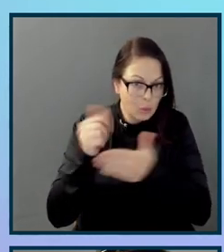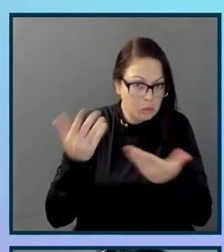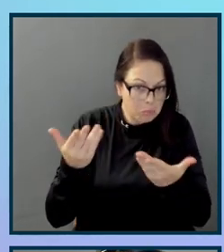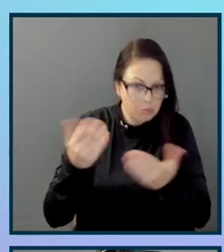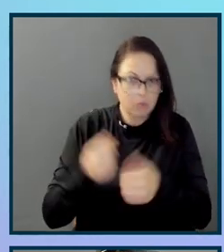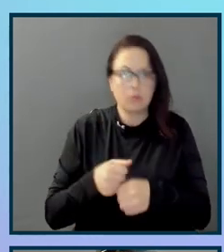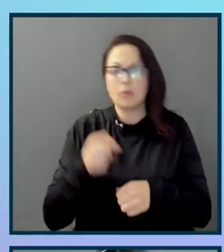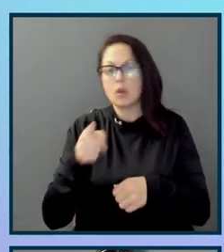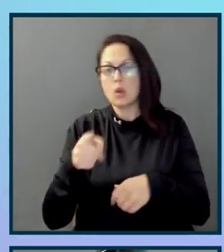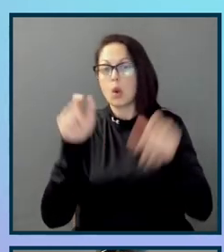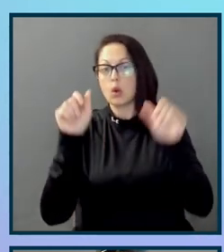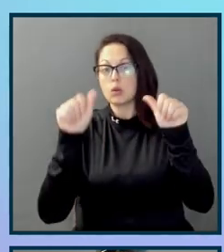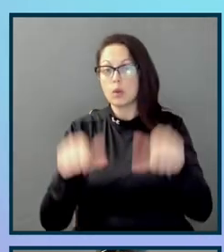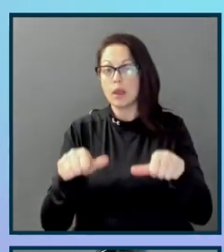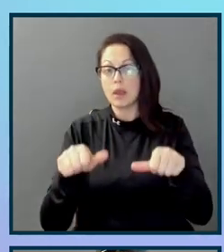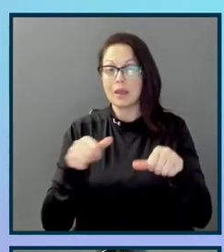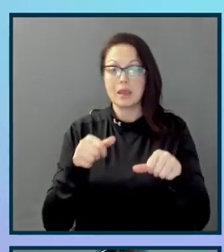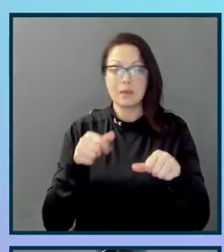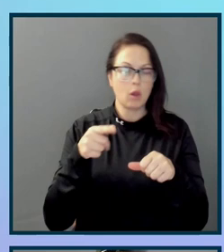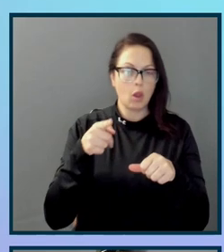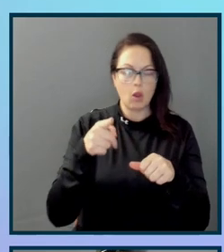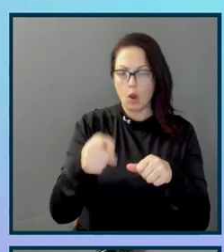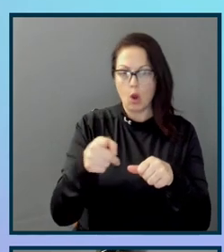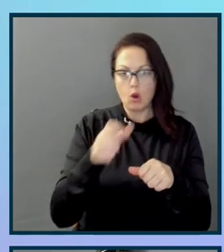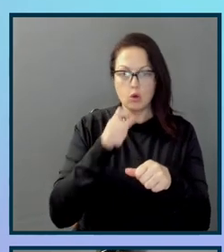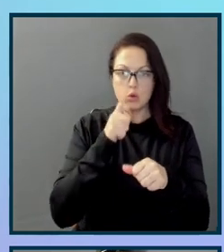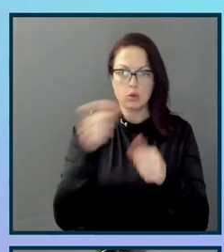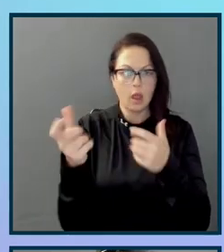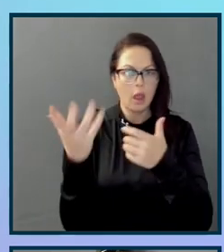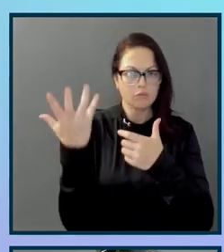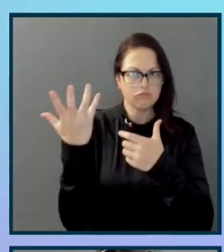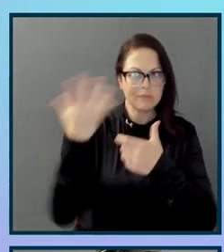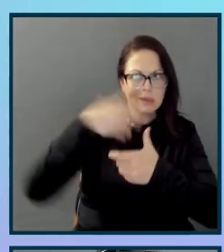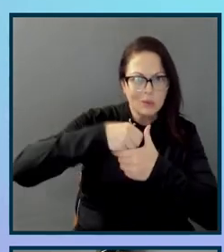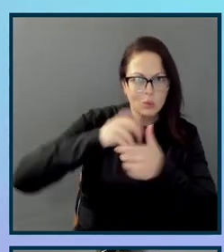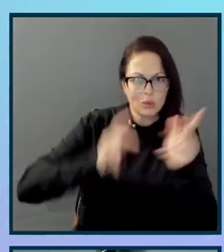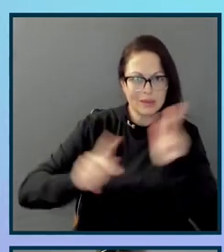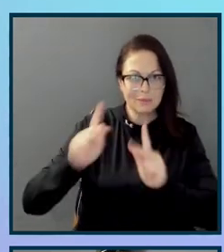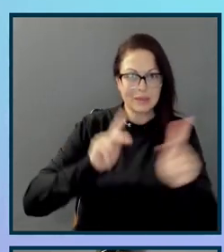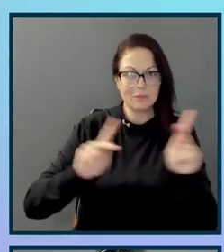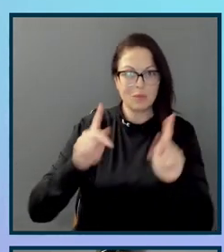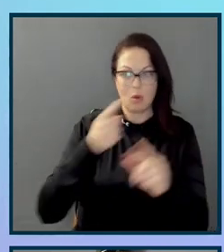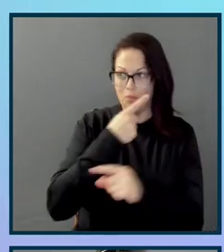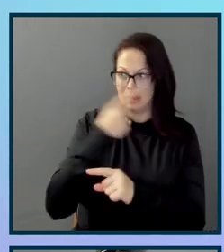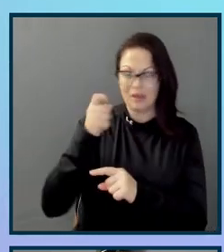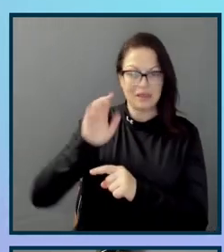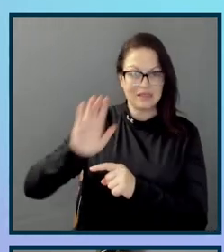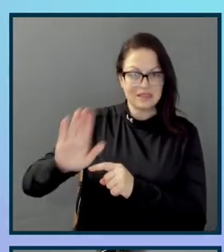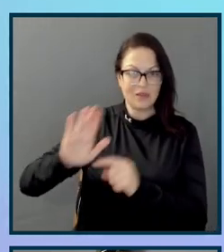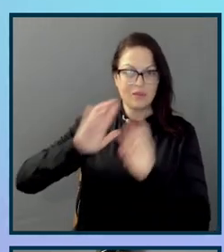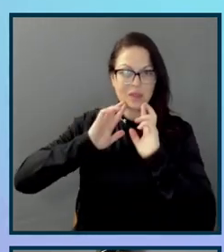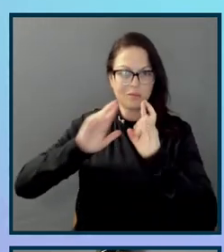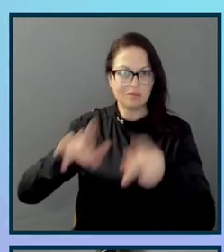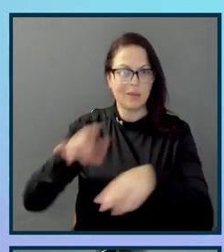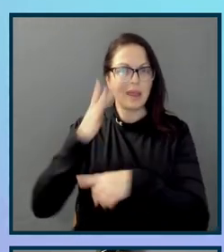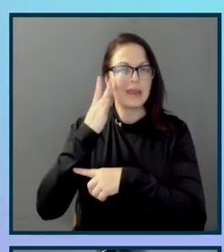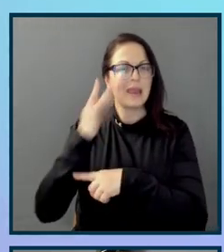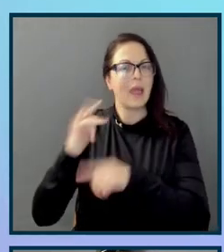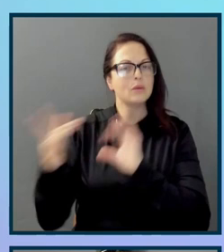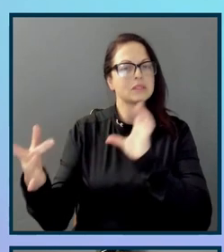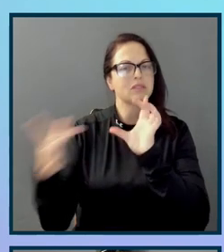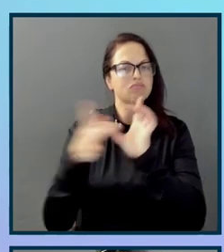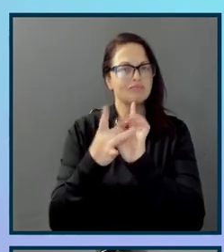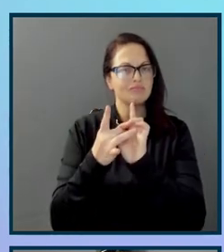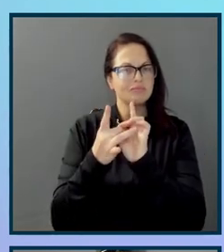Are you able to, are you disqualifying people based on their responses, which clearly we're not? And also, how is this relevant to our products?